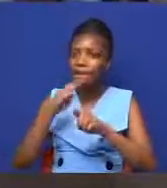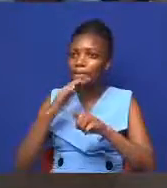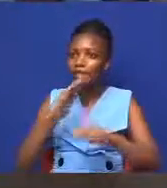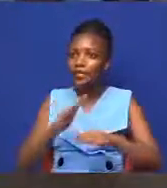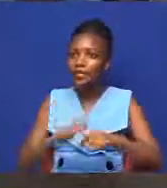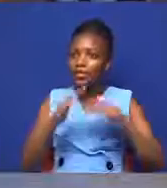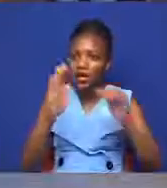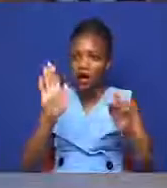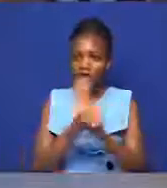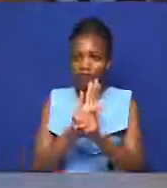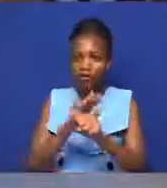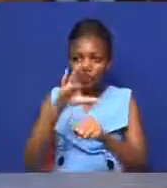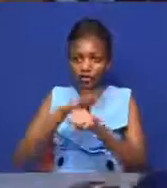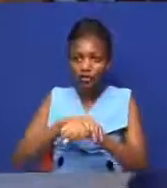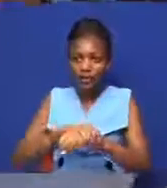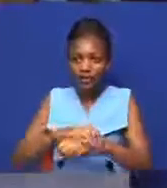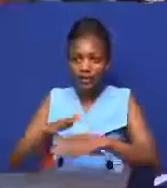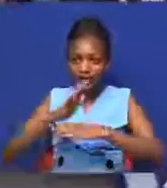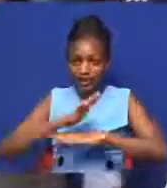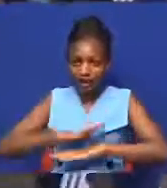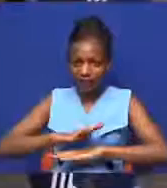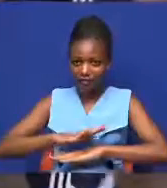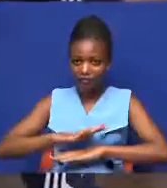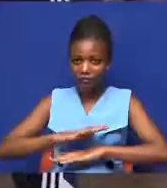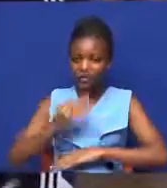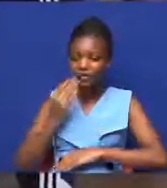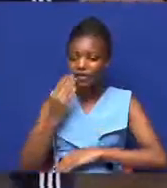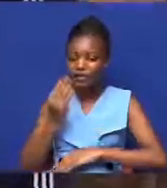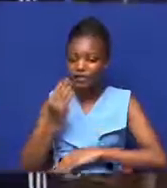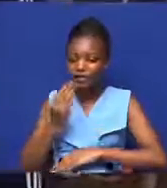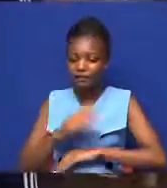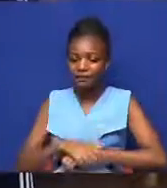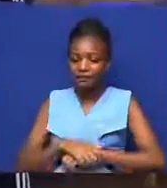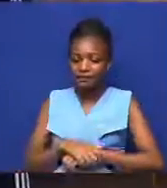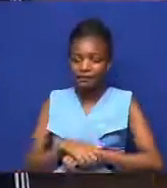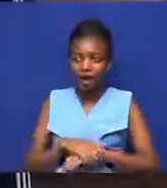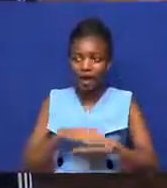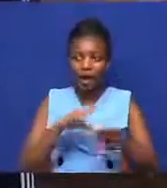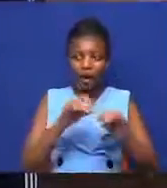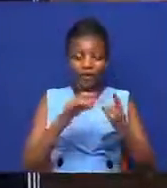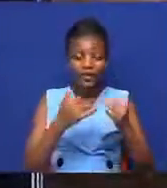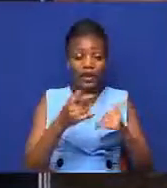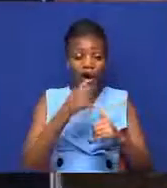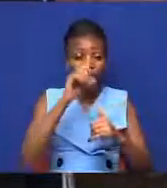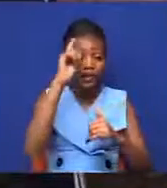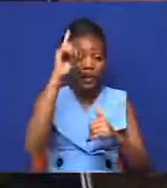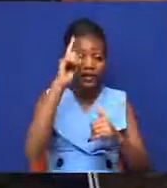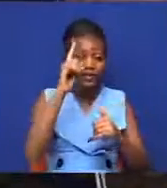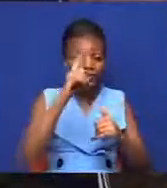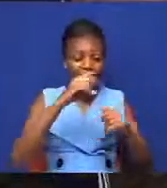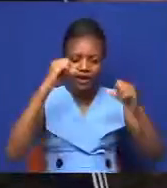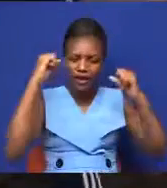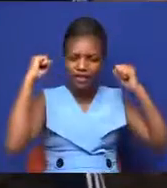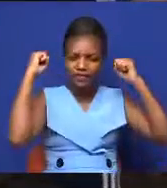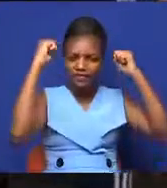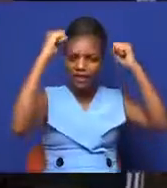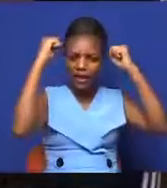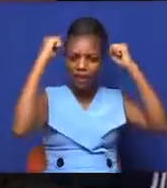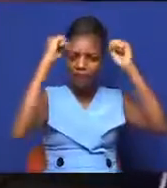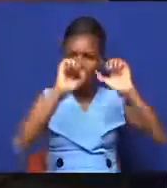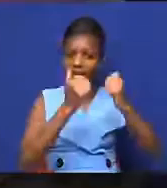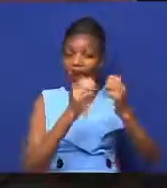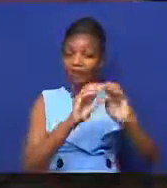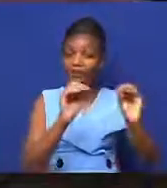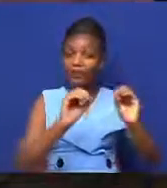can get the real results without any impediments. Now, we understand that the campaigns did take place